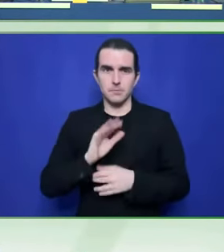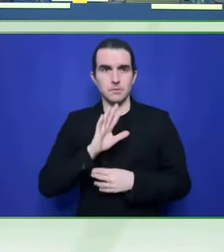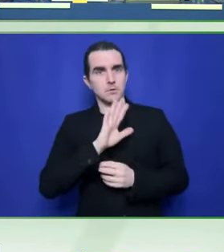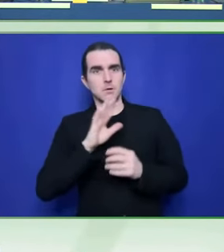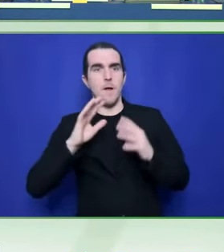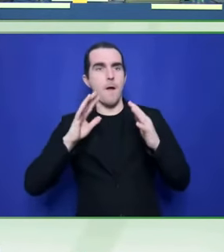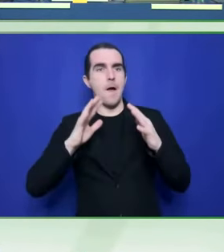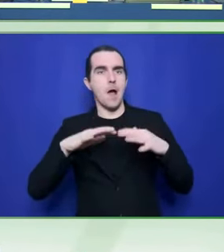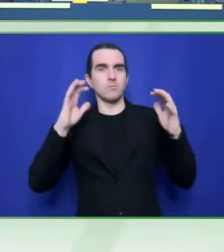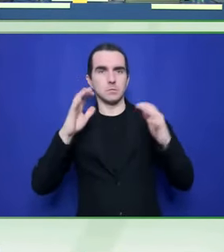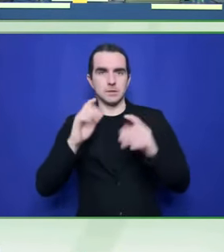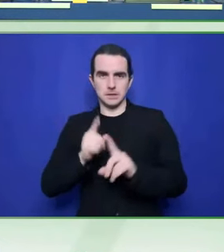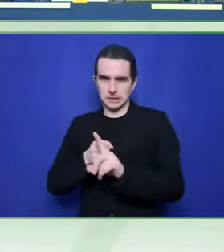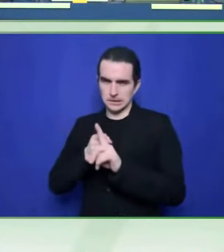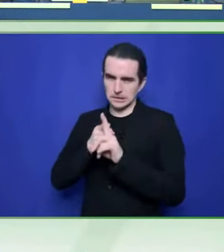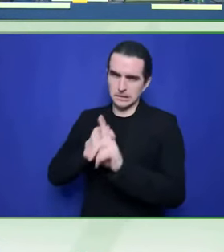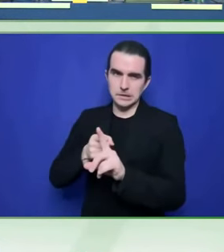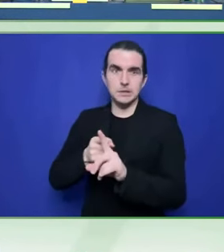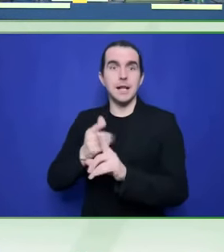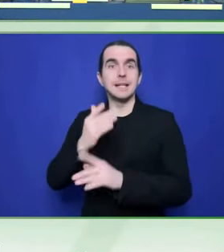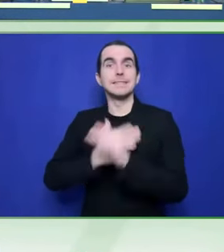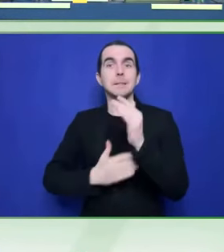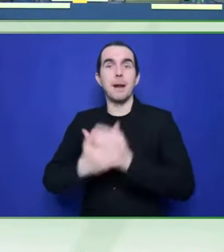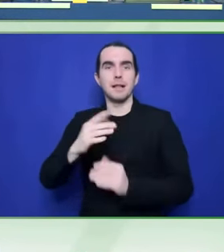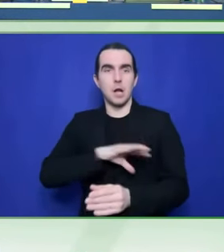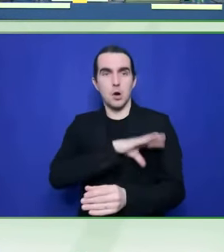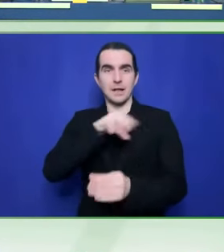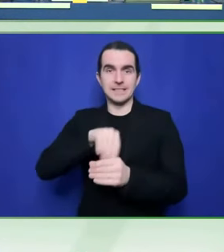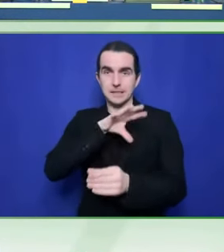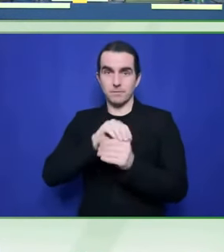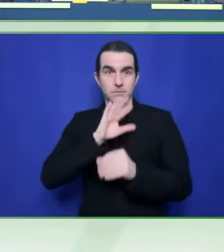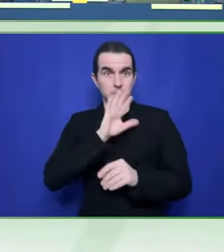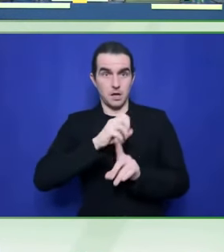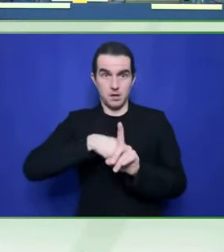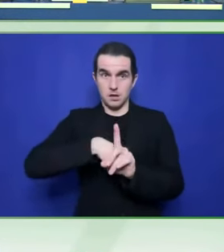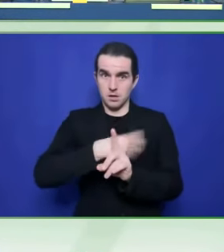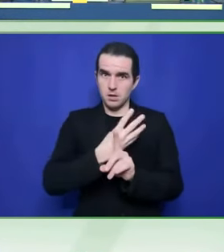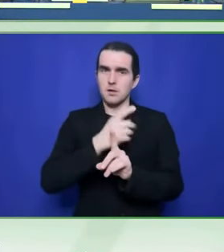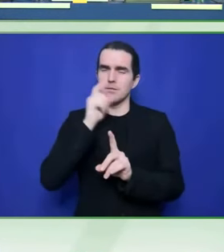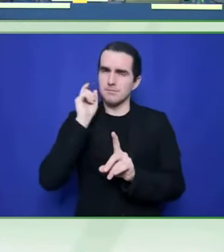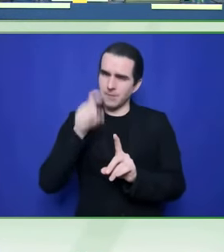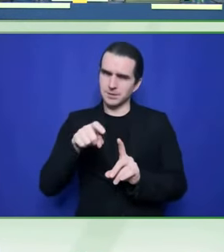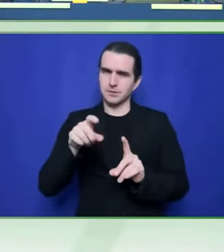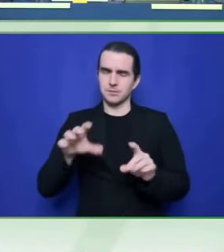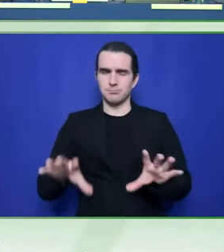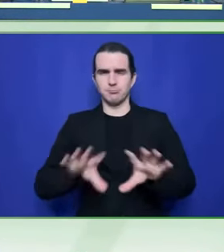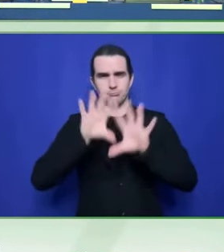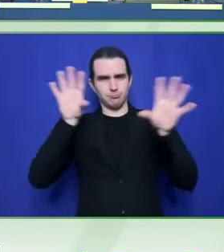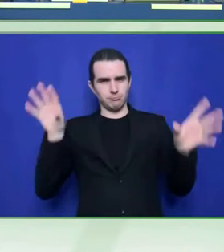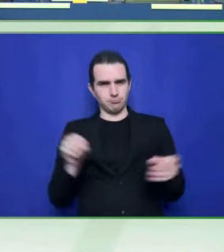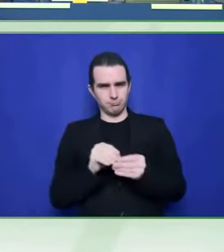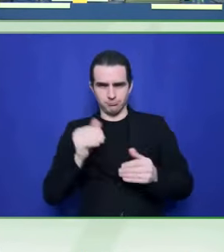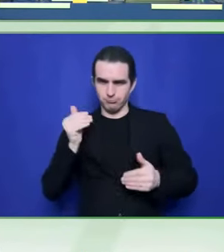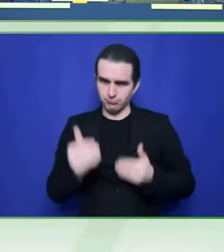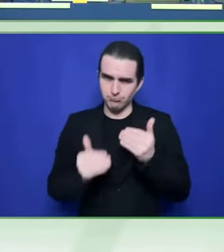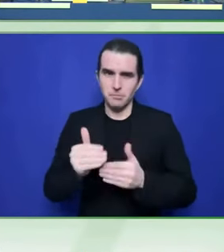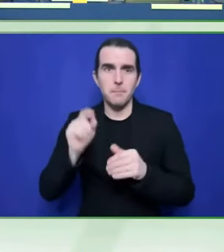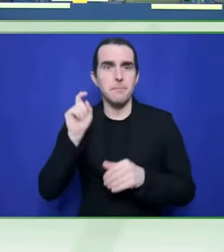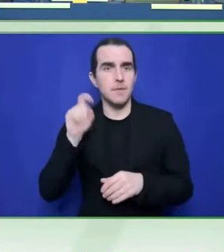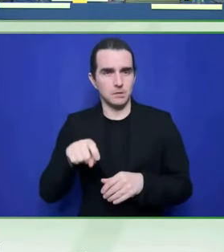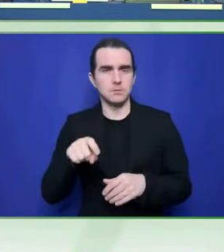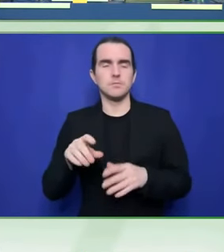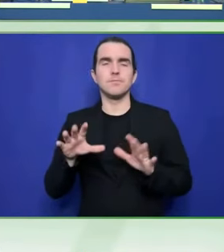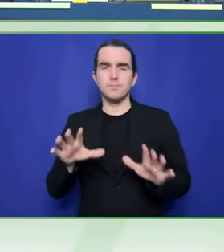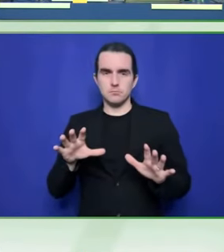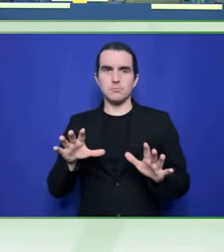to, to look at, uh, how services available for them, but I think we, they need to expand their, uh,